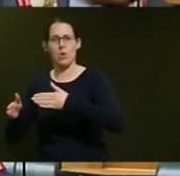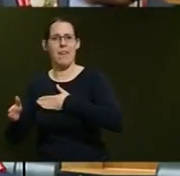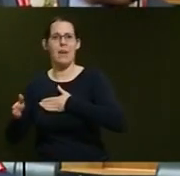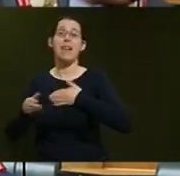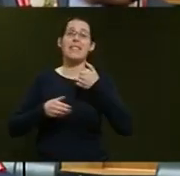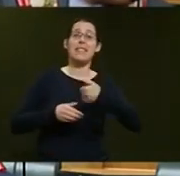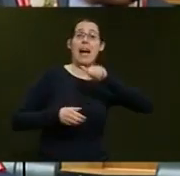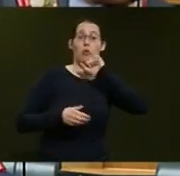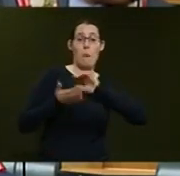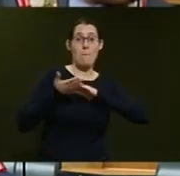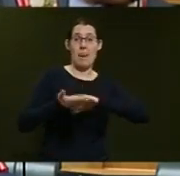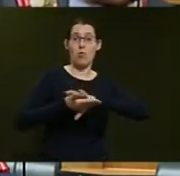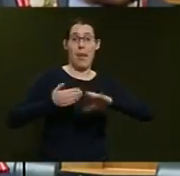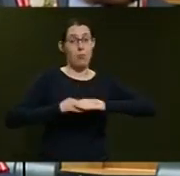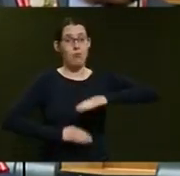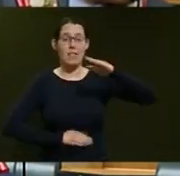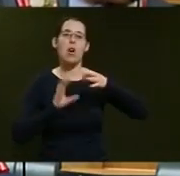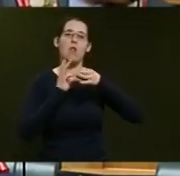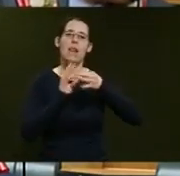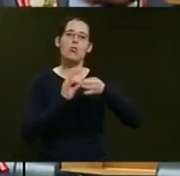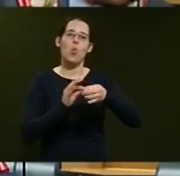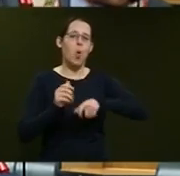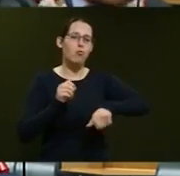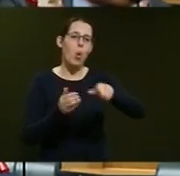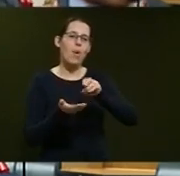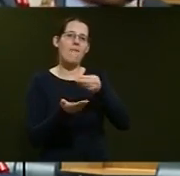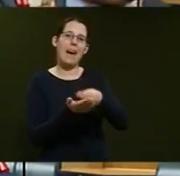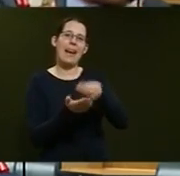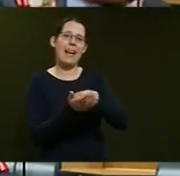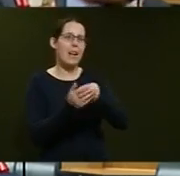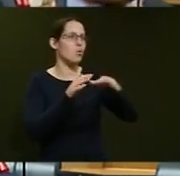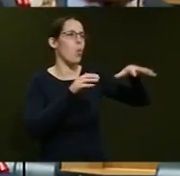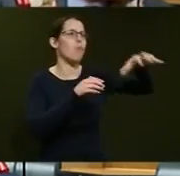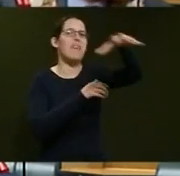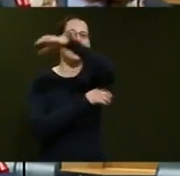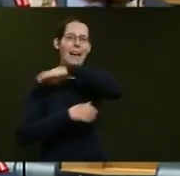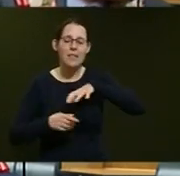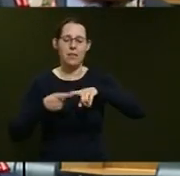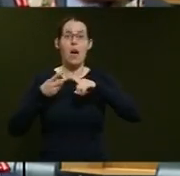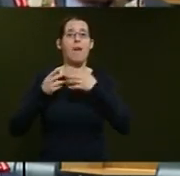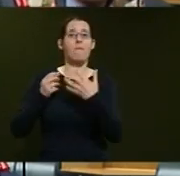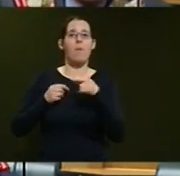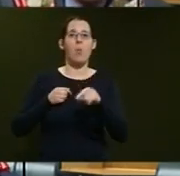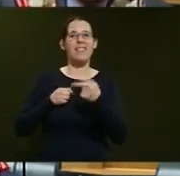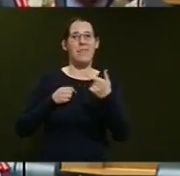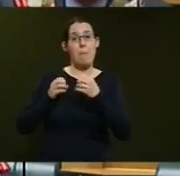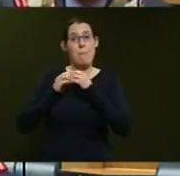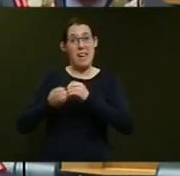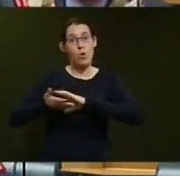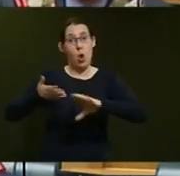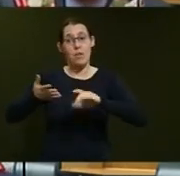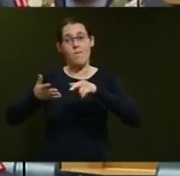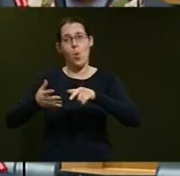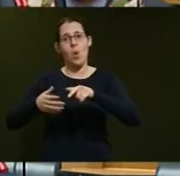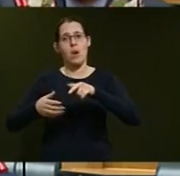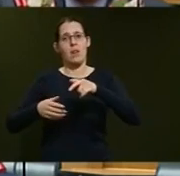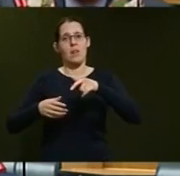increase in road funding to the regions, $5.7 billion for state highways, including